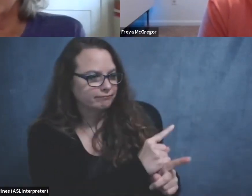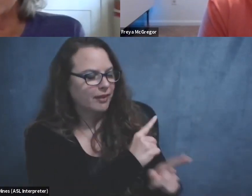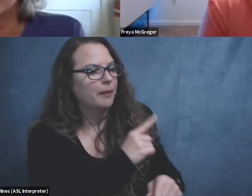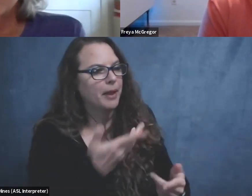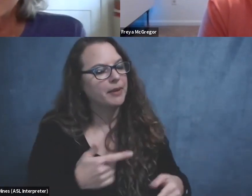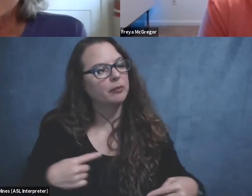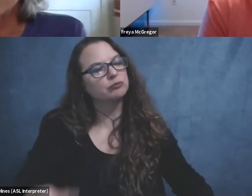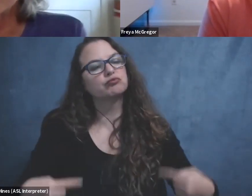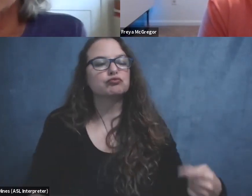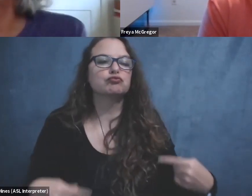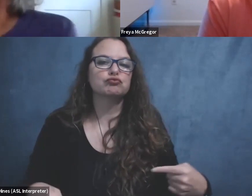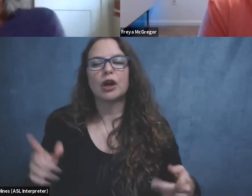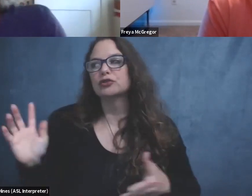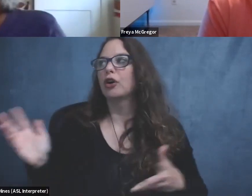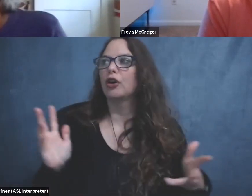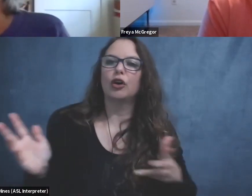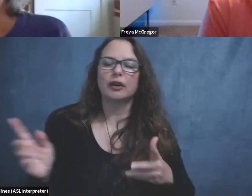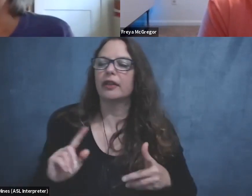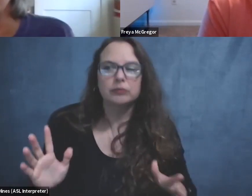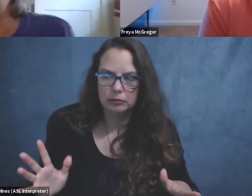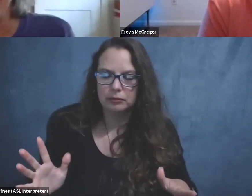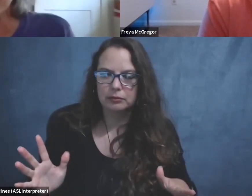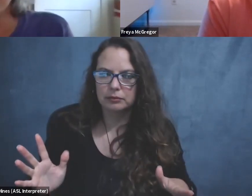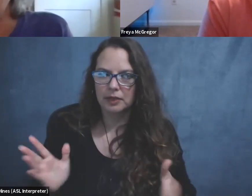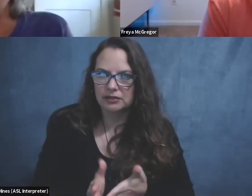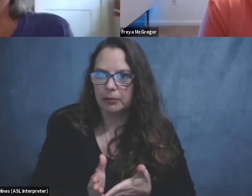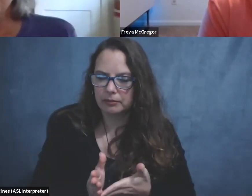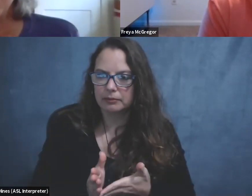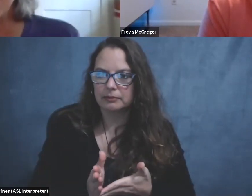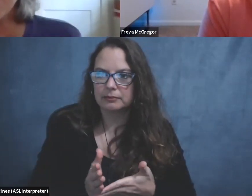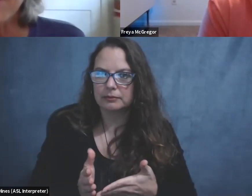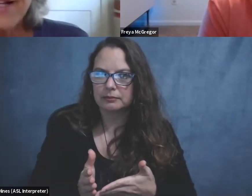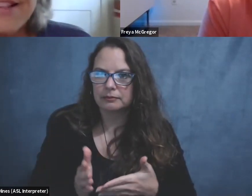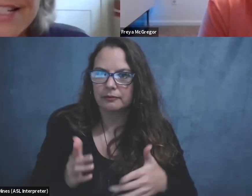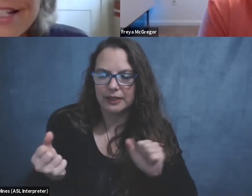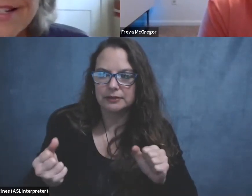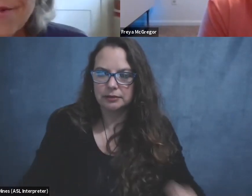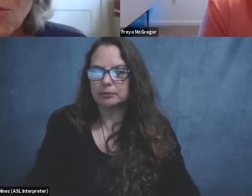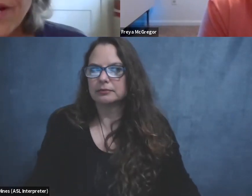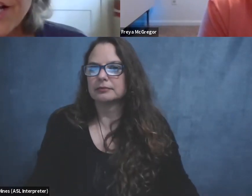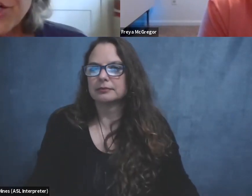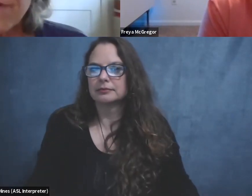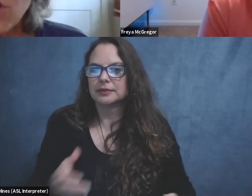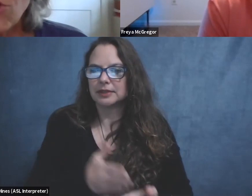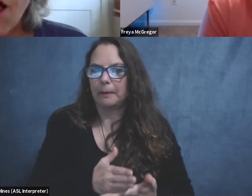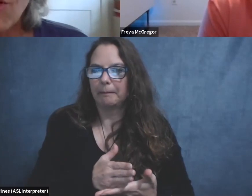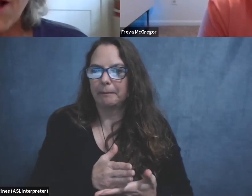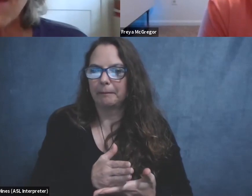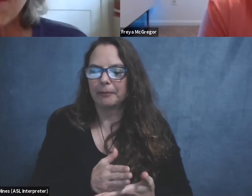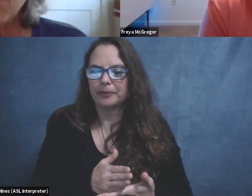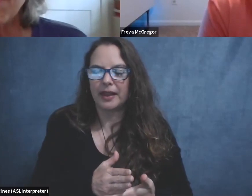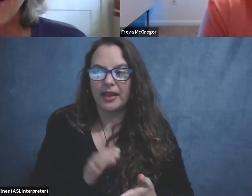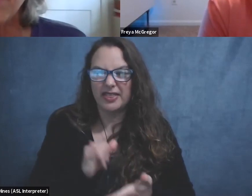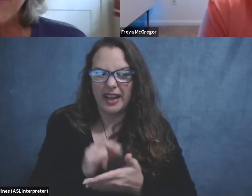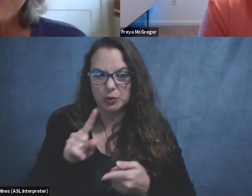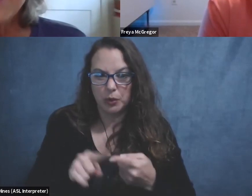talking or whatever, and then I'll stop. I'll come to a quick stop. And this is when I should have told all the